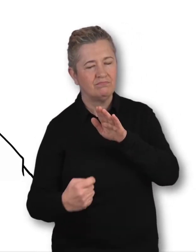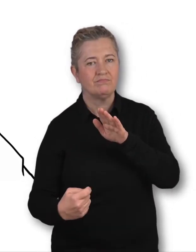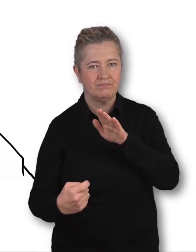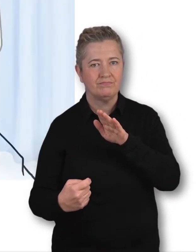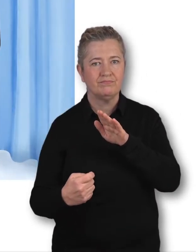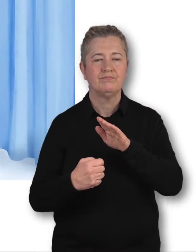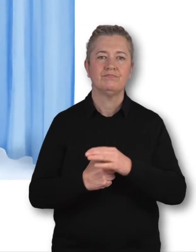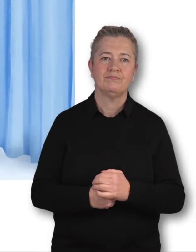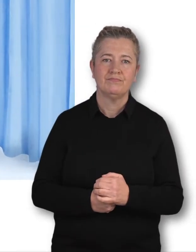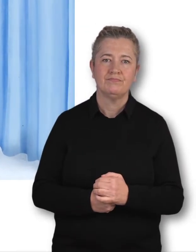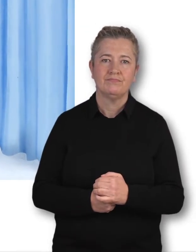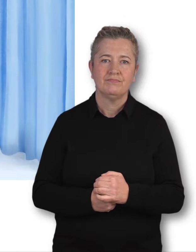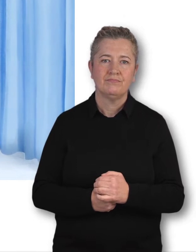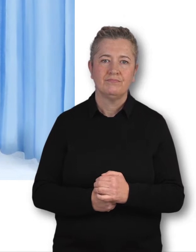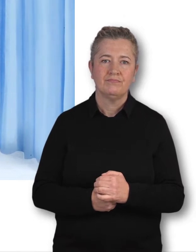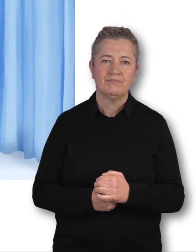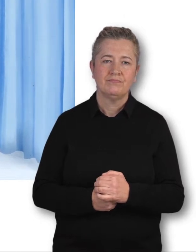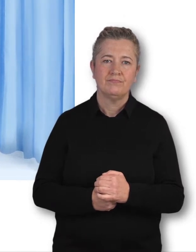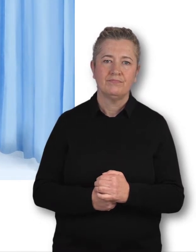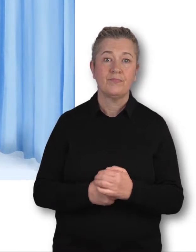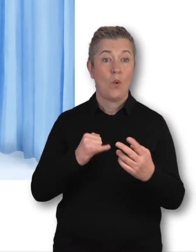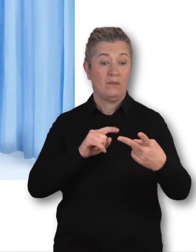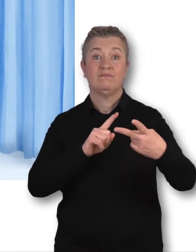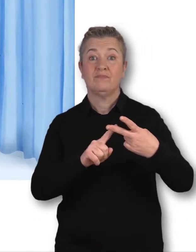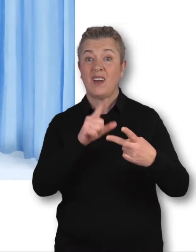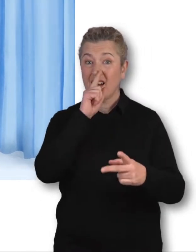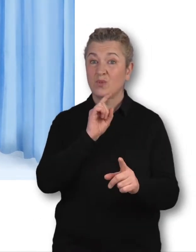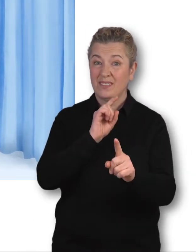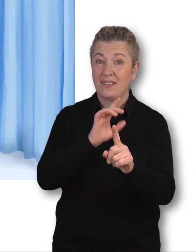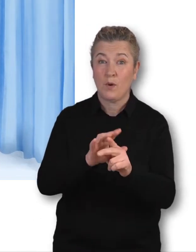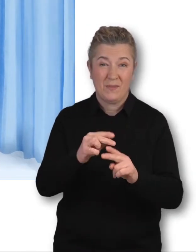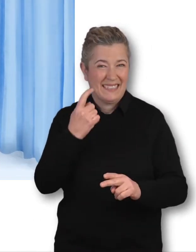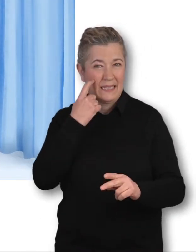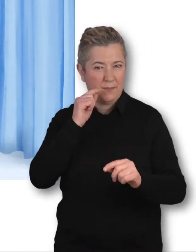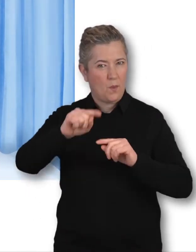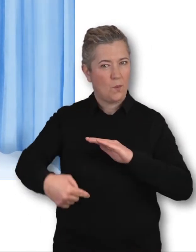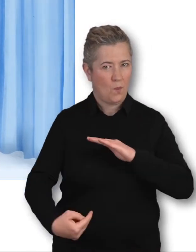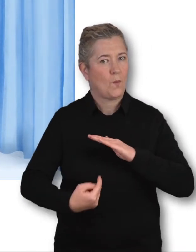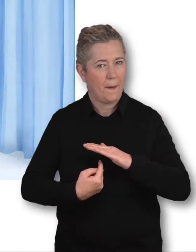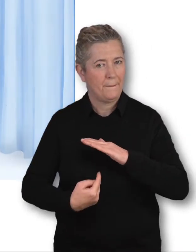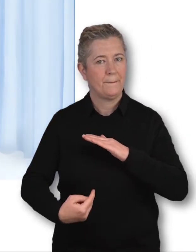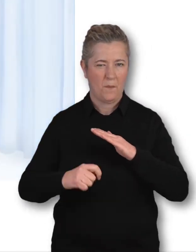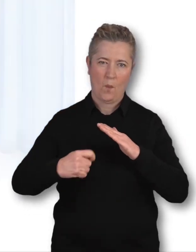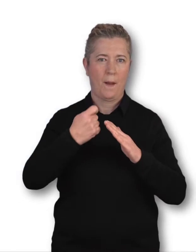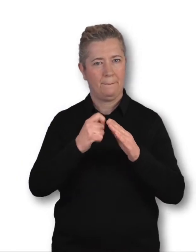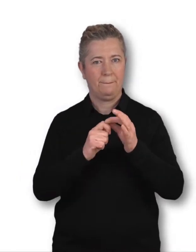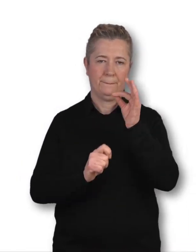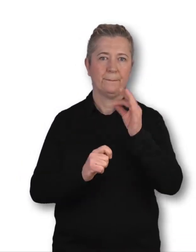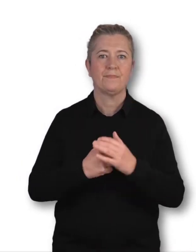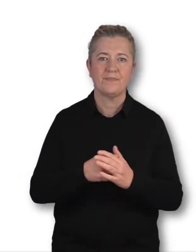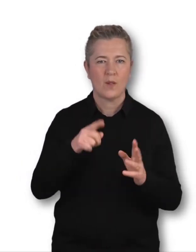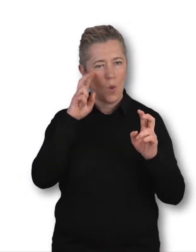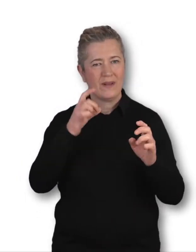Your second option is to do it yourself using a simple swap. This is called self